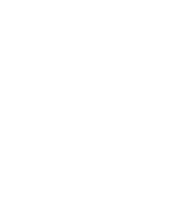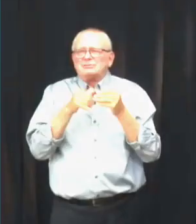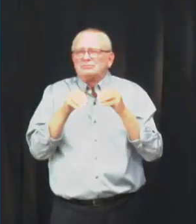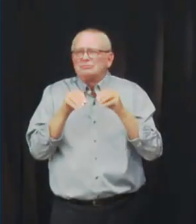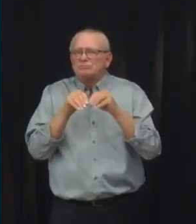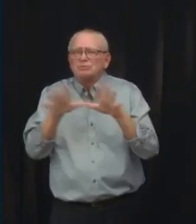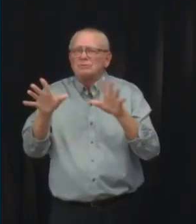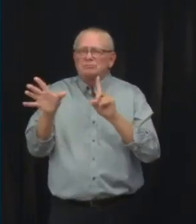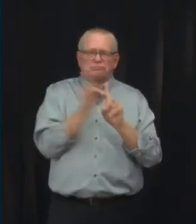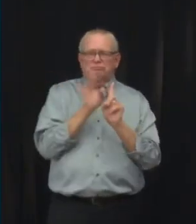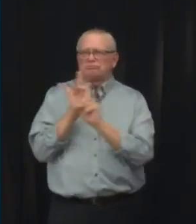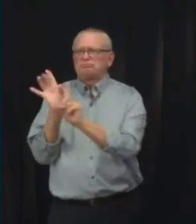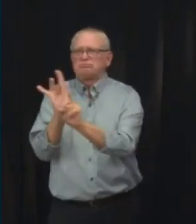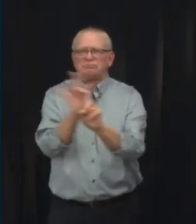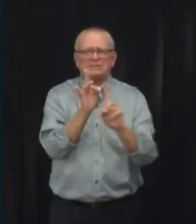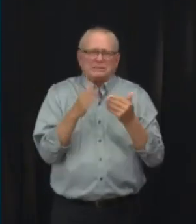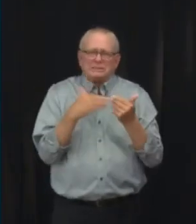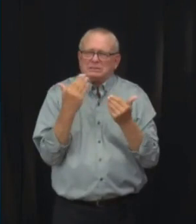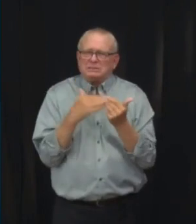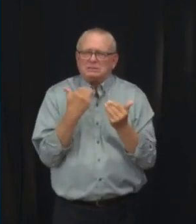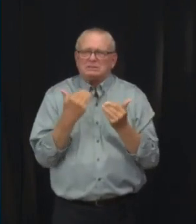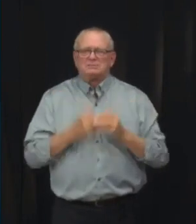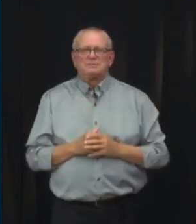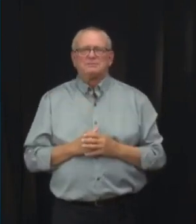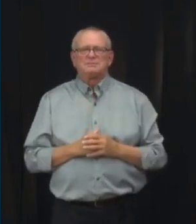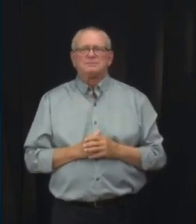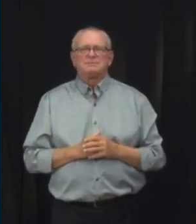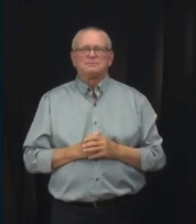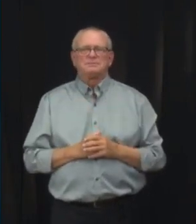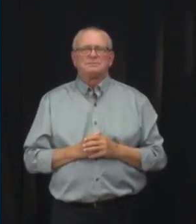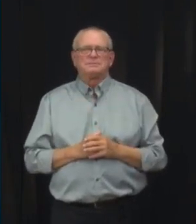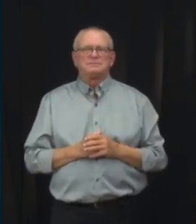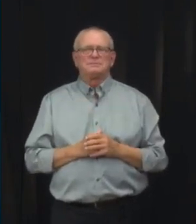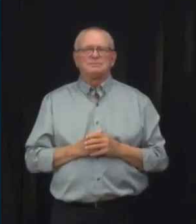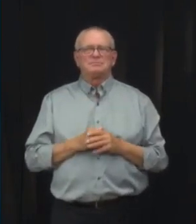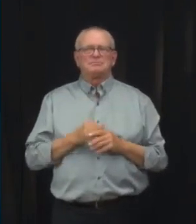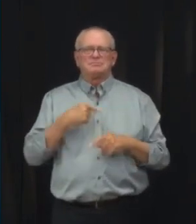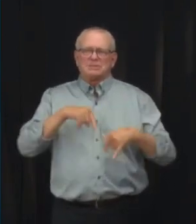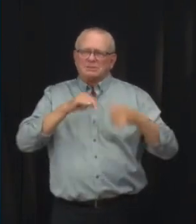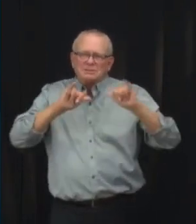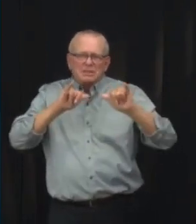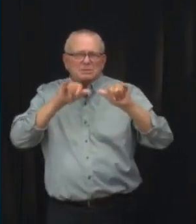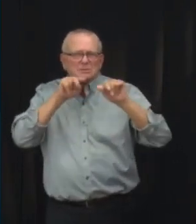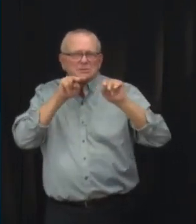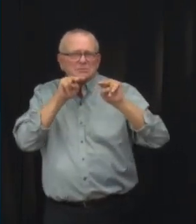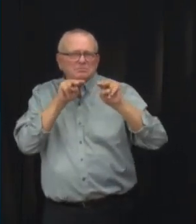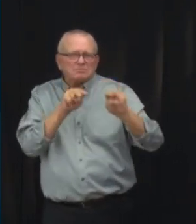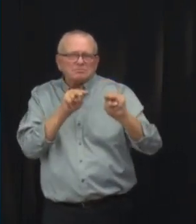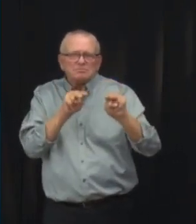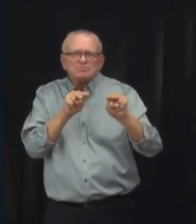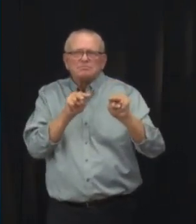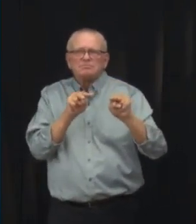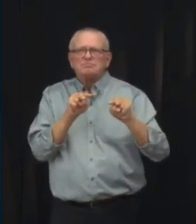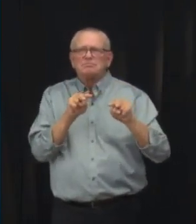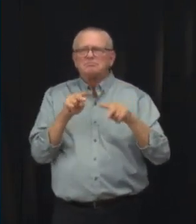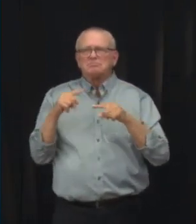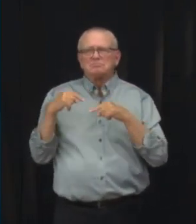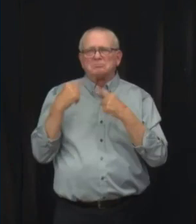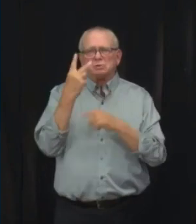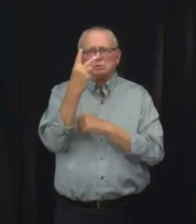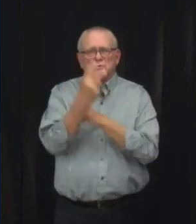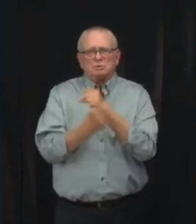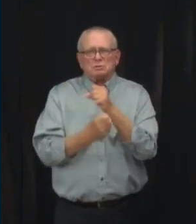-19. This is why, since the start of the pandemic, we have been actively monitoring the genetic code of the SARS-CoV-2 virus in the province.